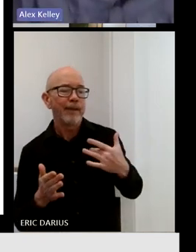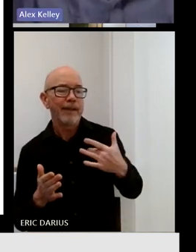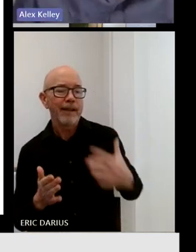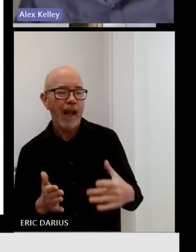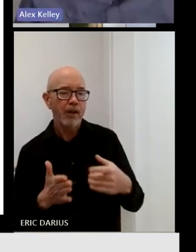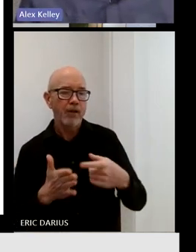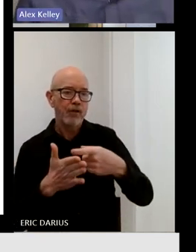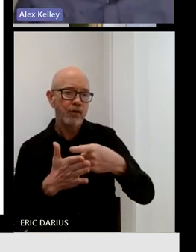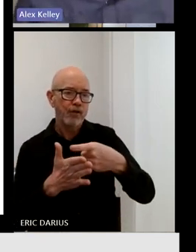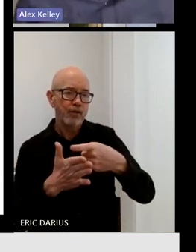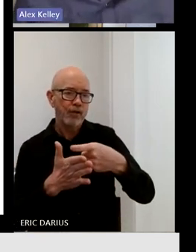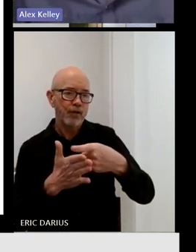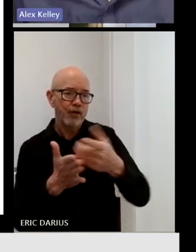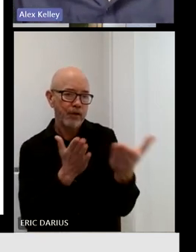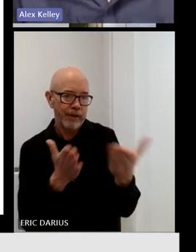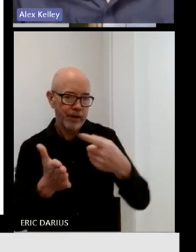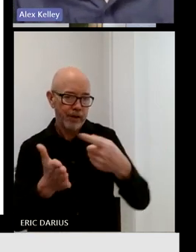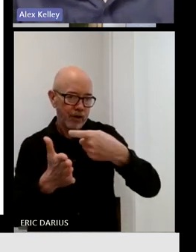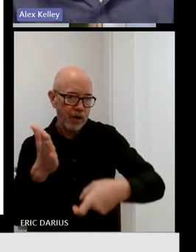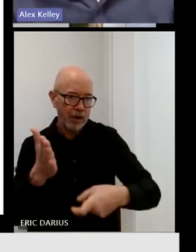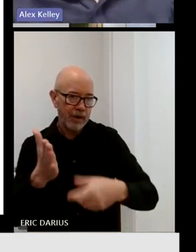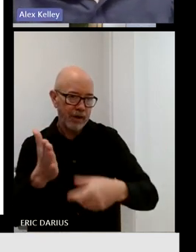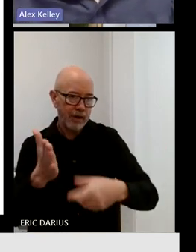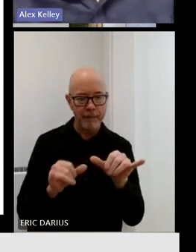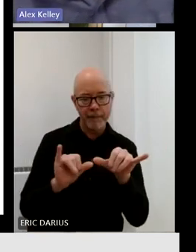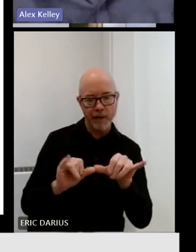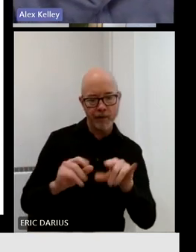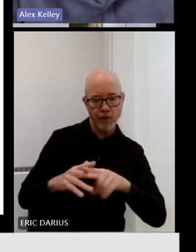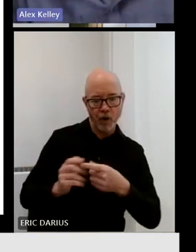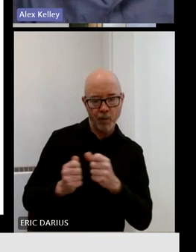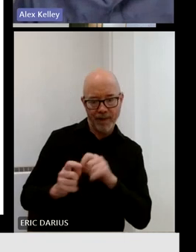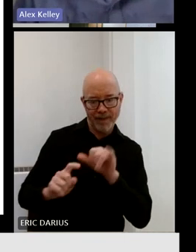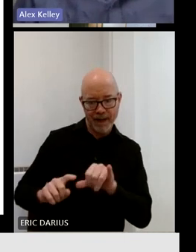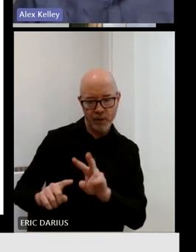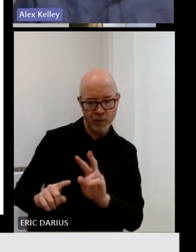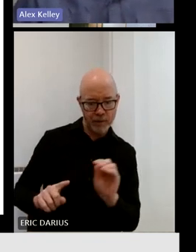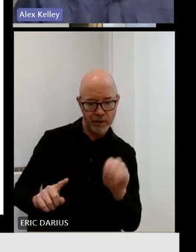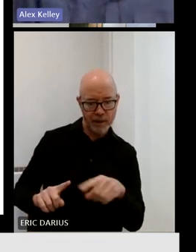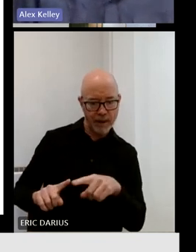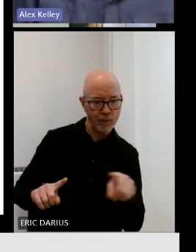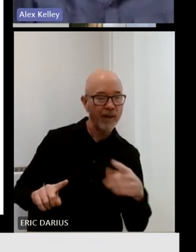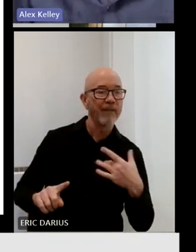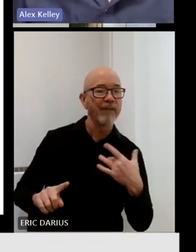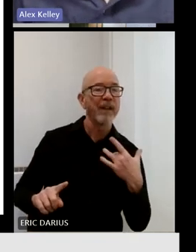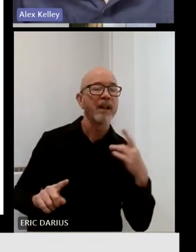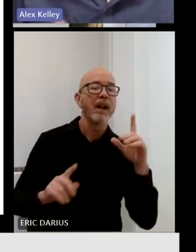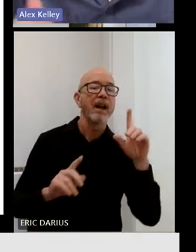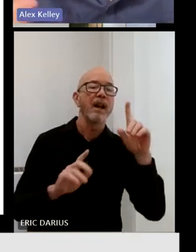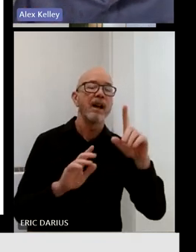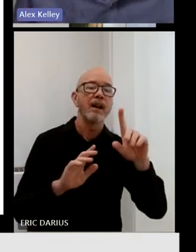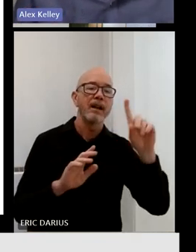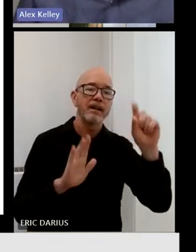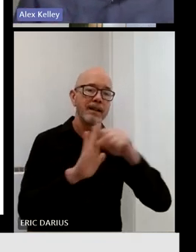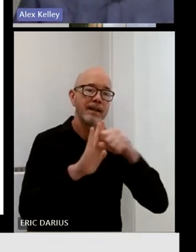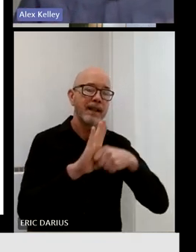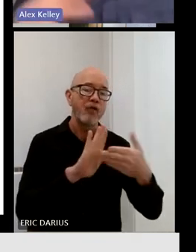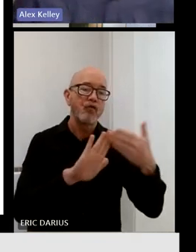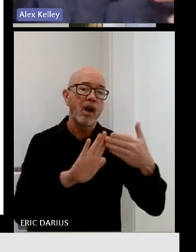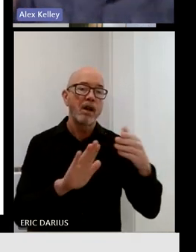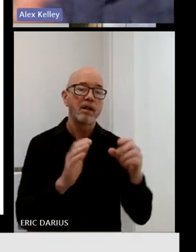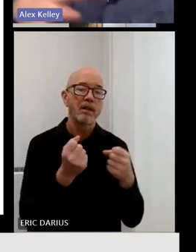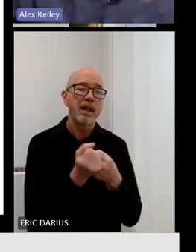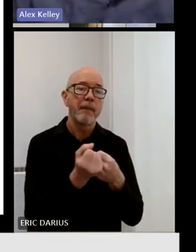And our benchmark for affordability, we think that a state run subsidy program that provides $67 a month to low income